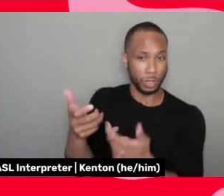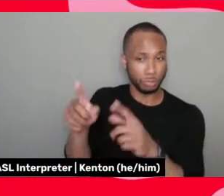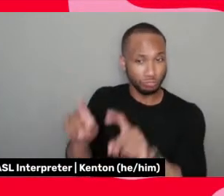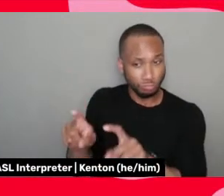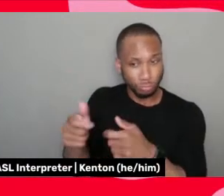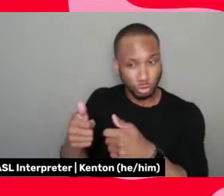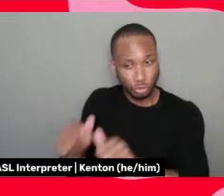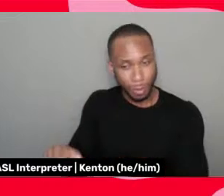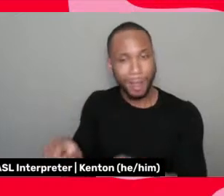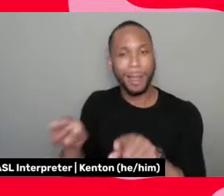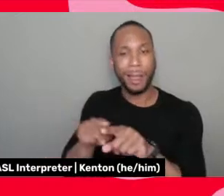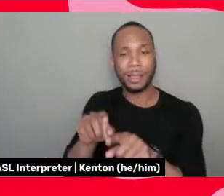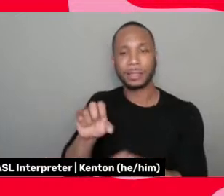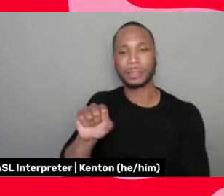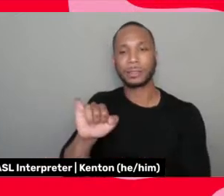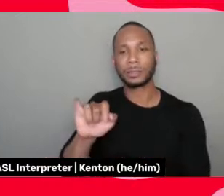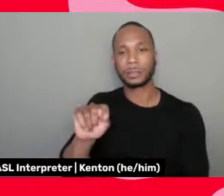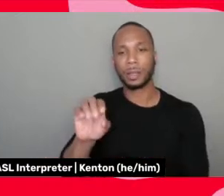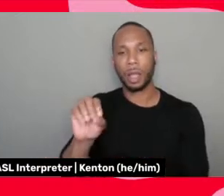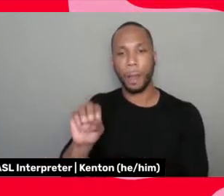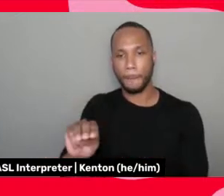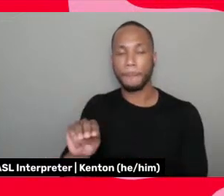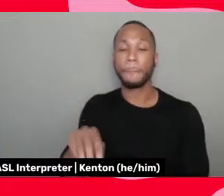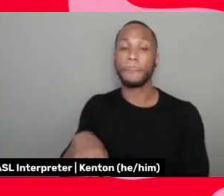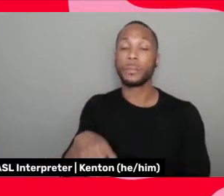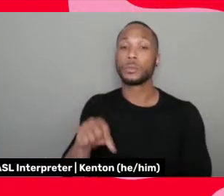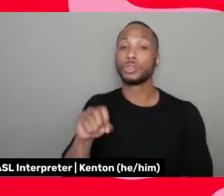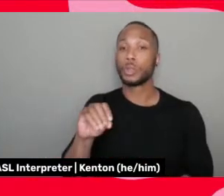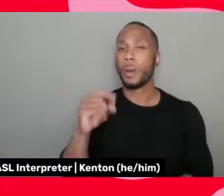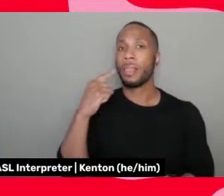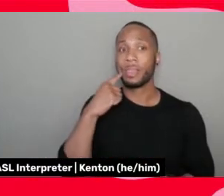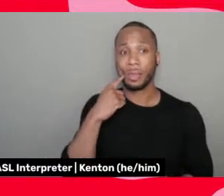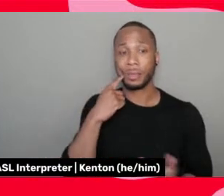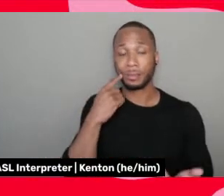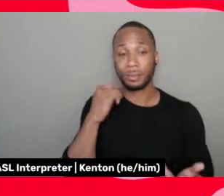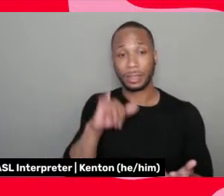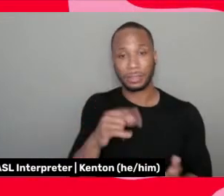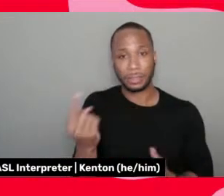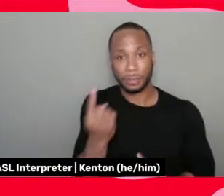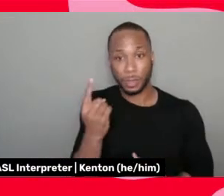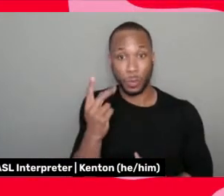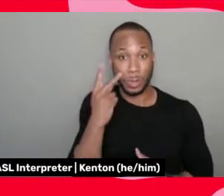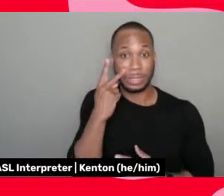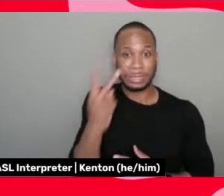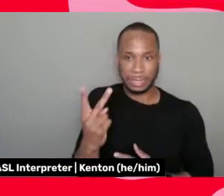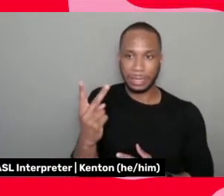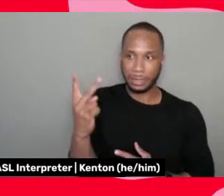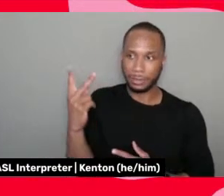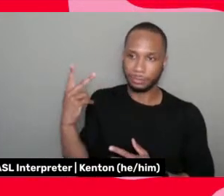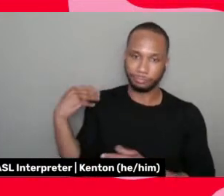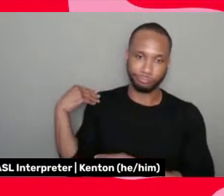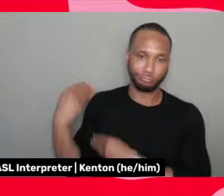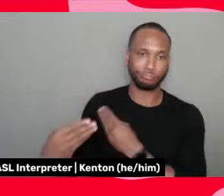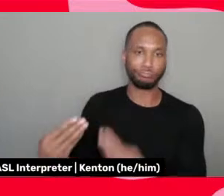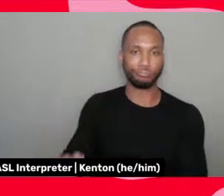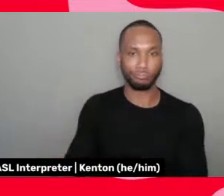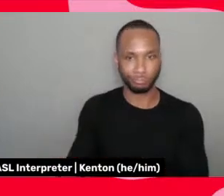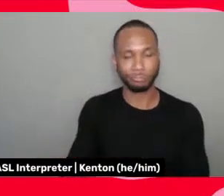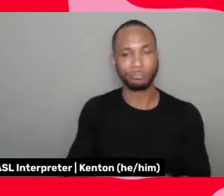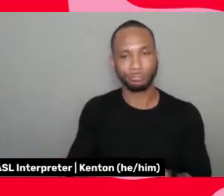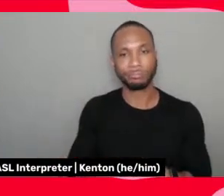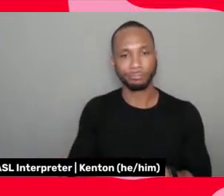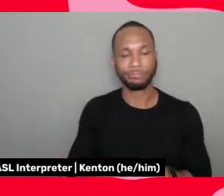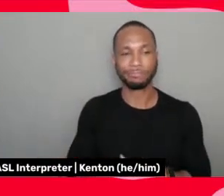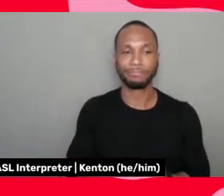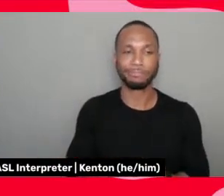as a, as a sitcom. Um, so I think this is something that we see kind of all through to our, our